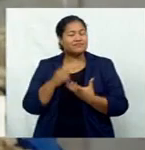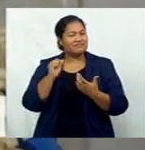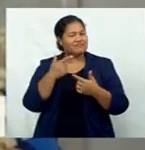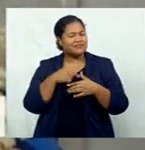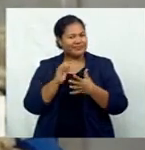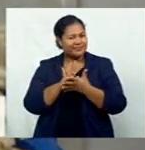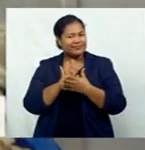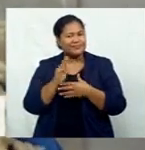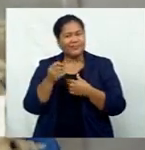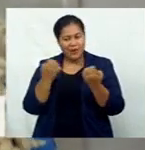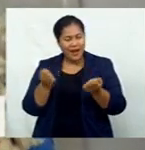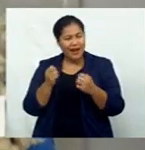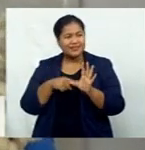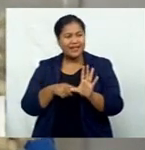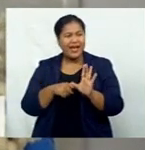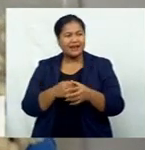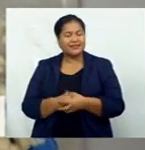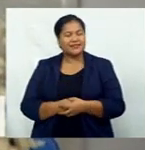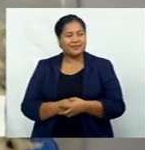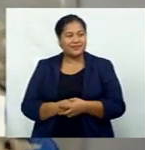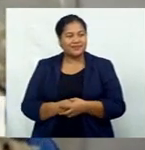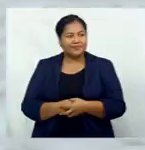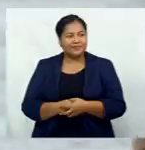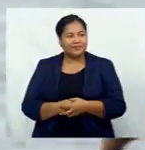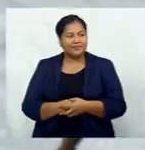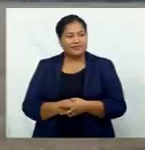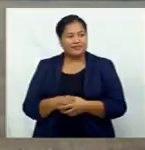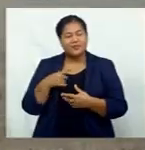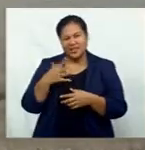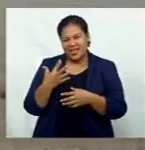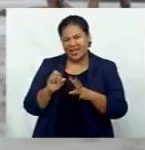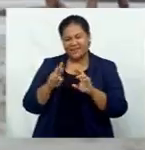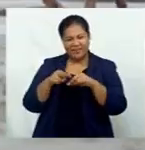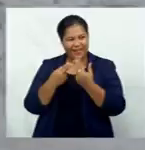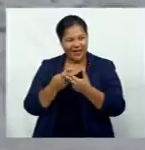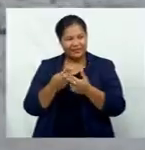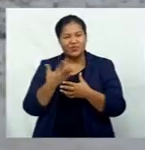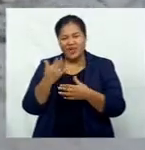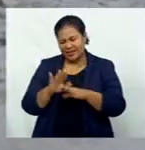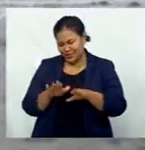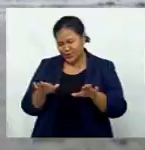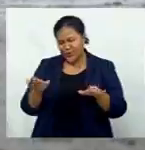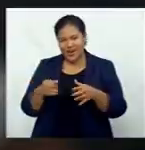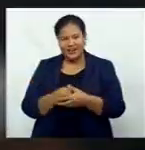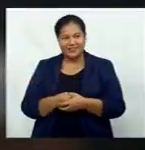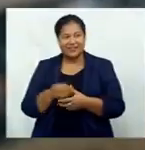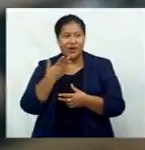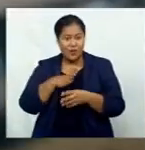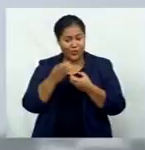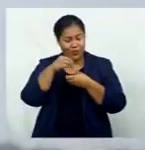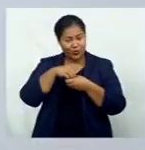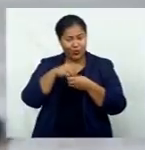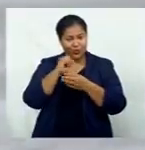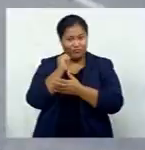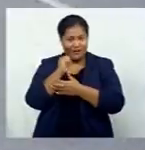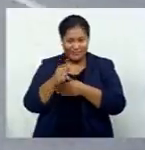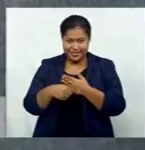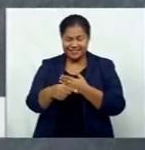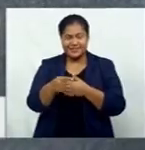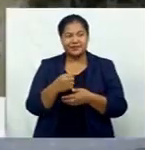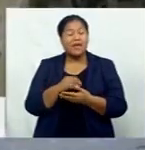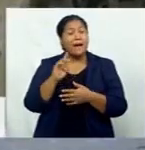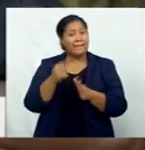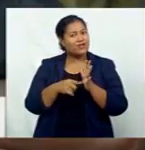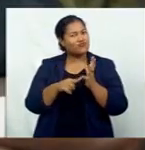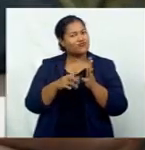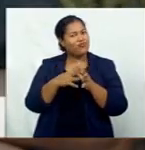Try to provide academies. Help people, help kids who want to pursue rugby. But Tuwai